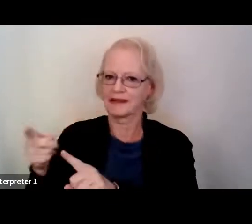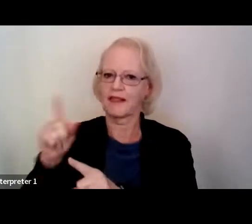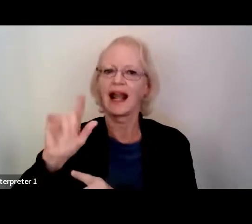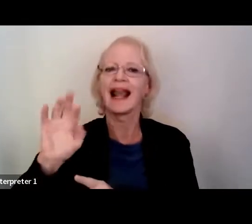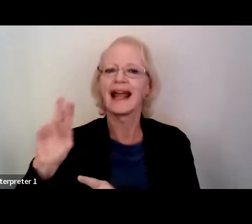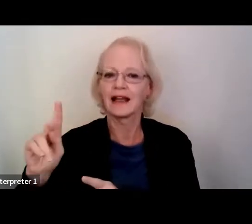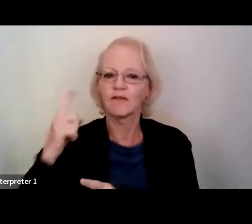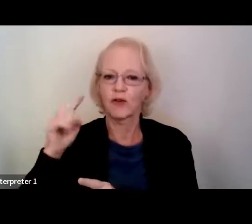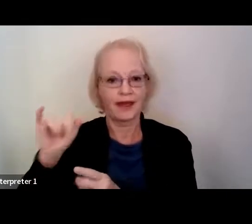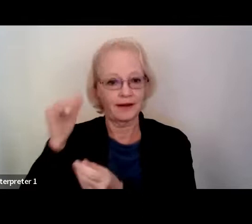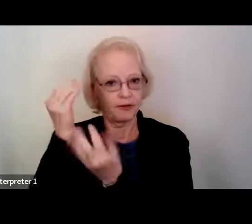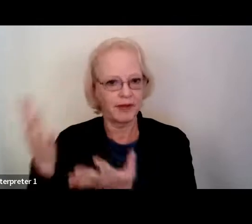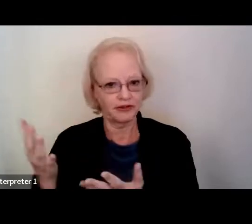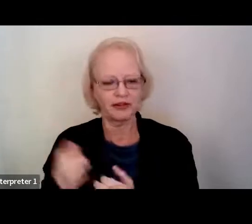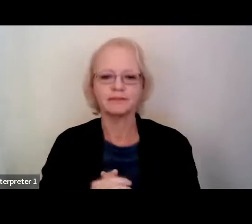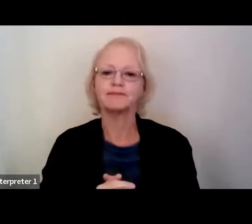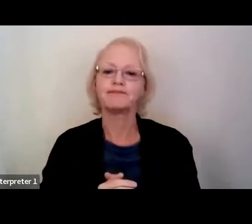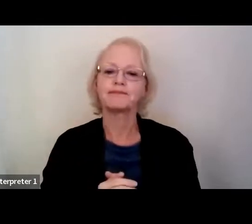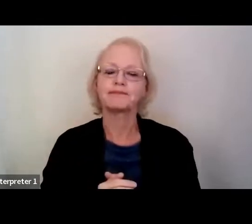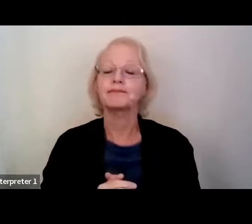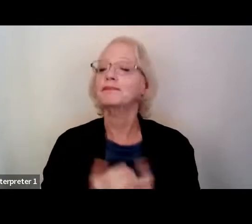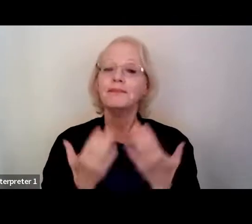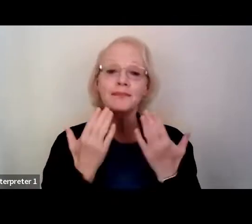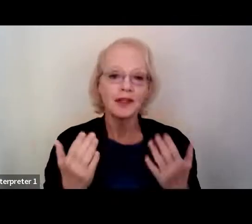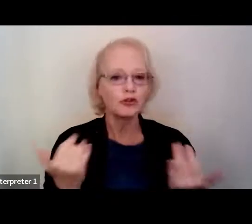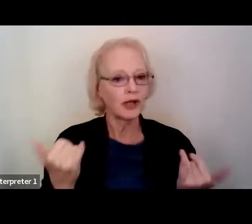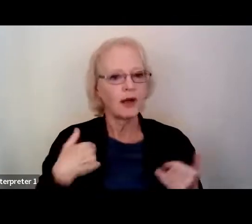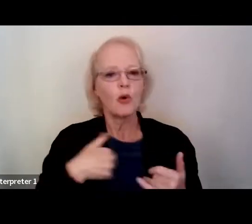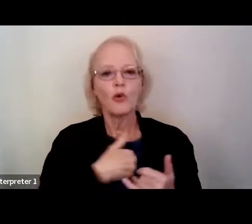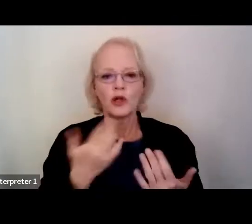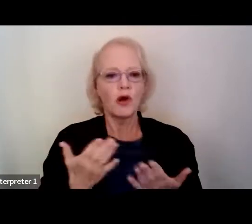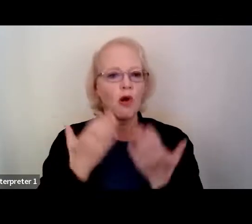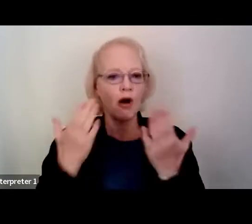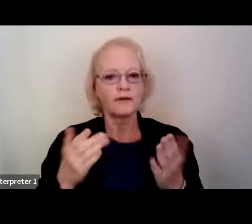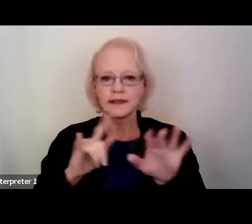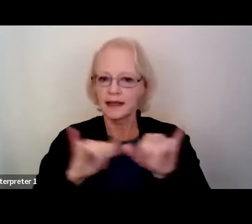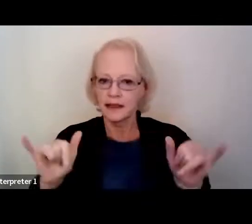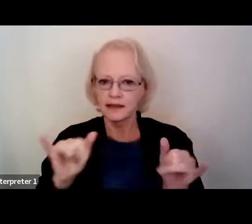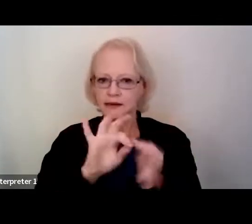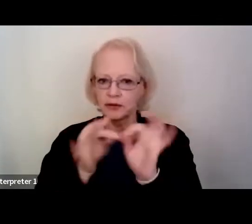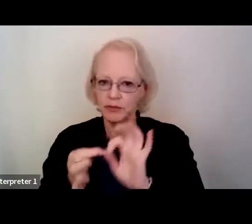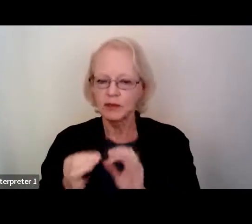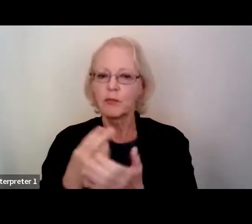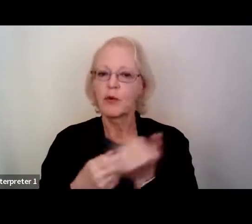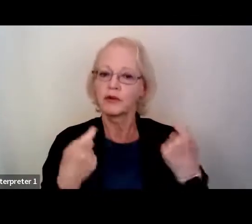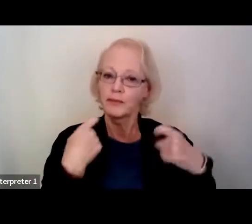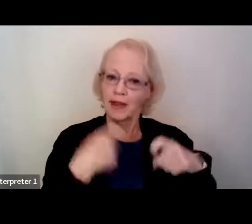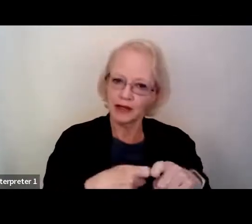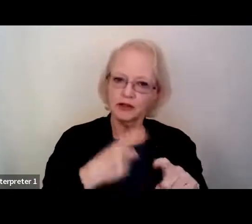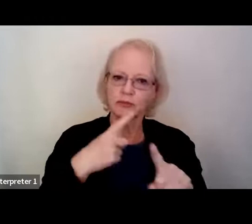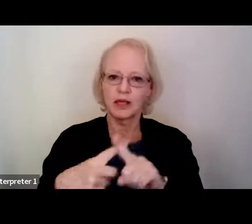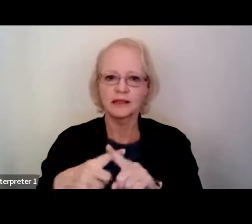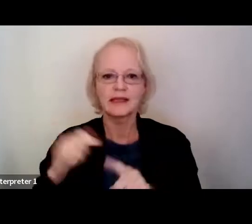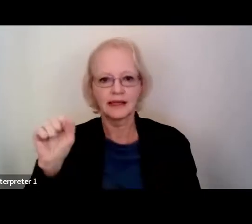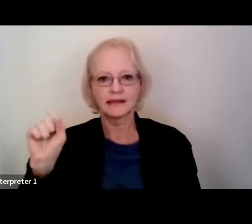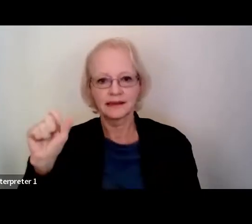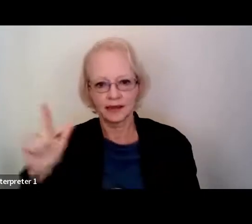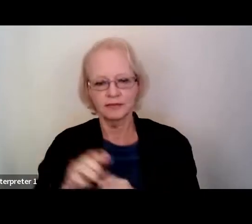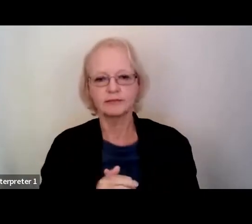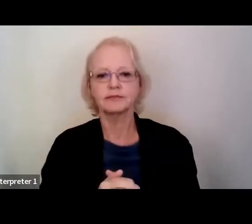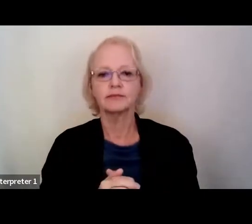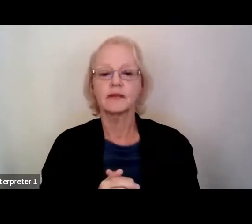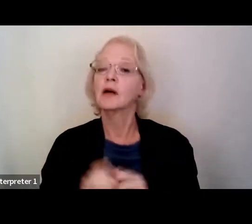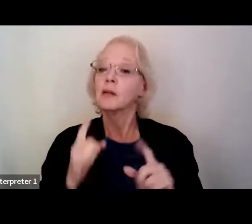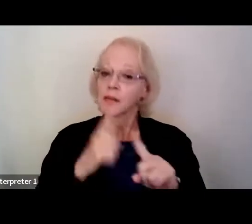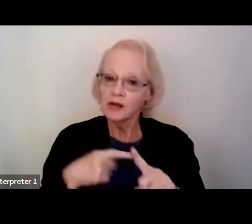Thank you. Today we're offering simultaneous interpretation in both Spanish and American Sign Language. We're also